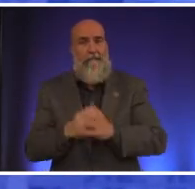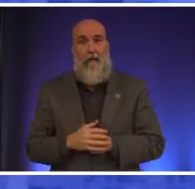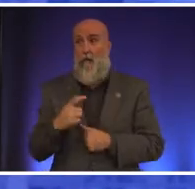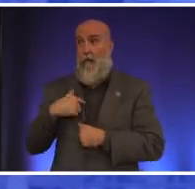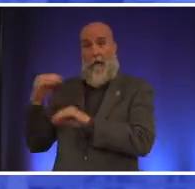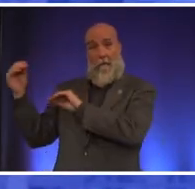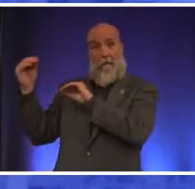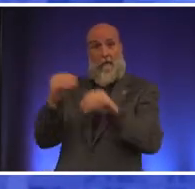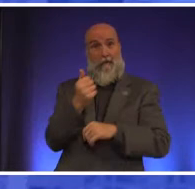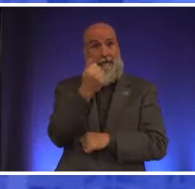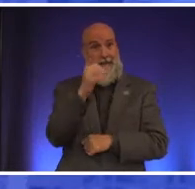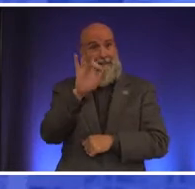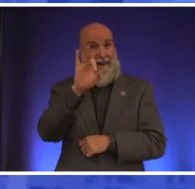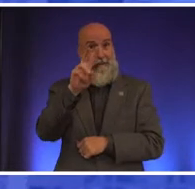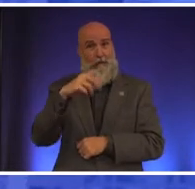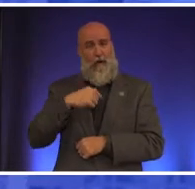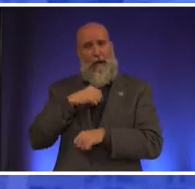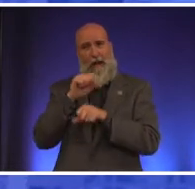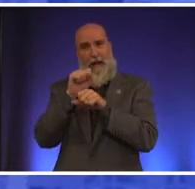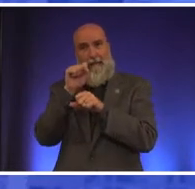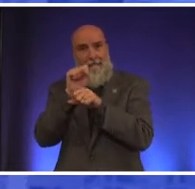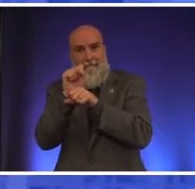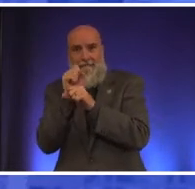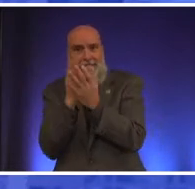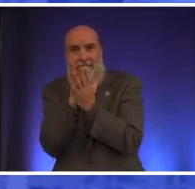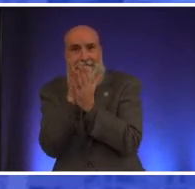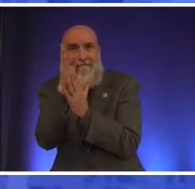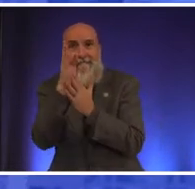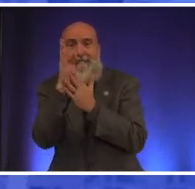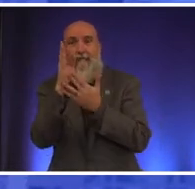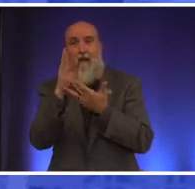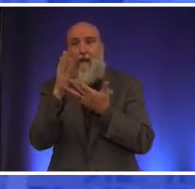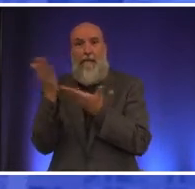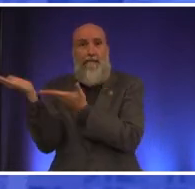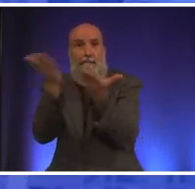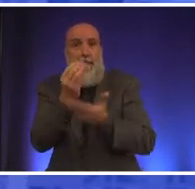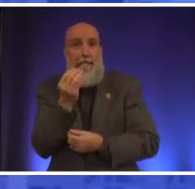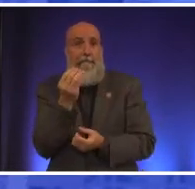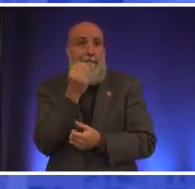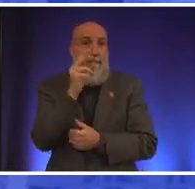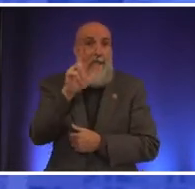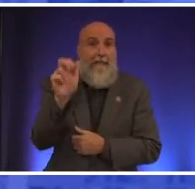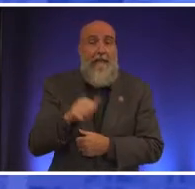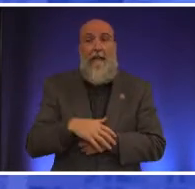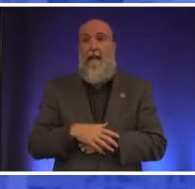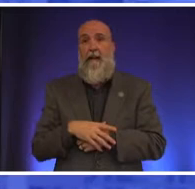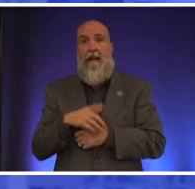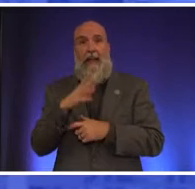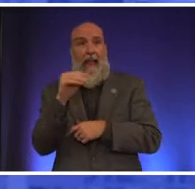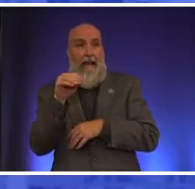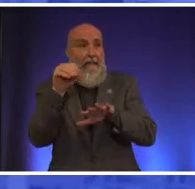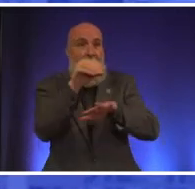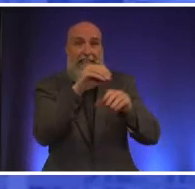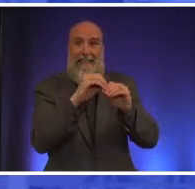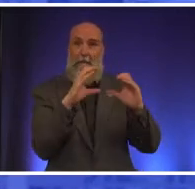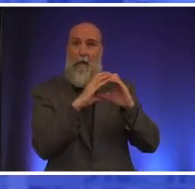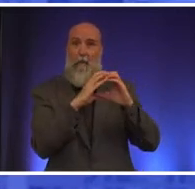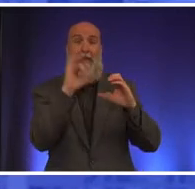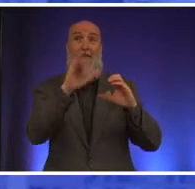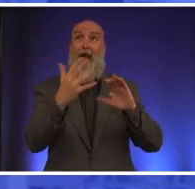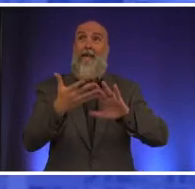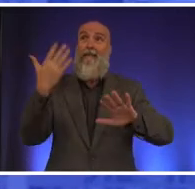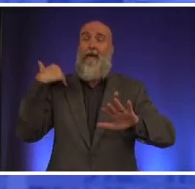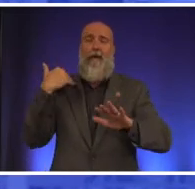able to work her way through college by delivering pizzas and living in a mobile home park i know those days are long gone but i